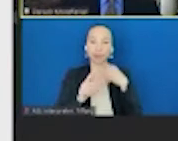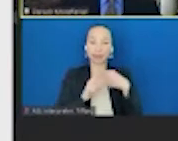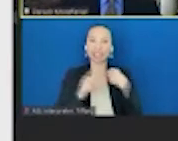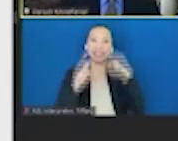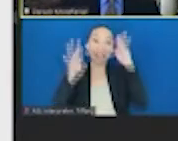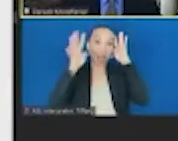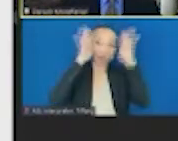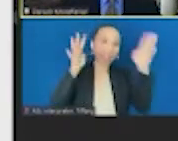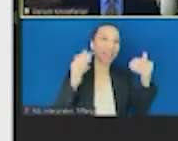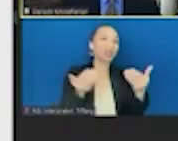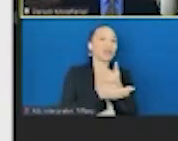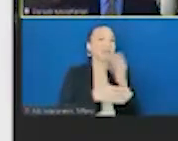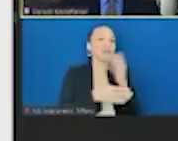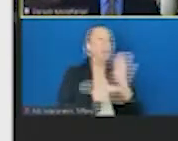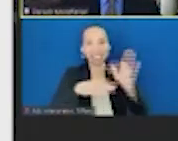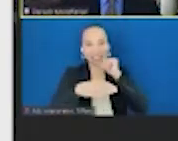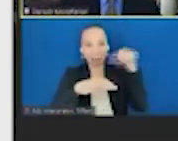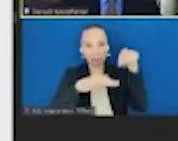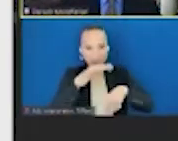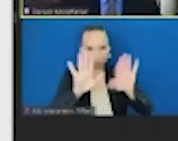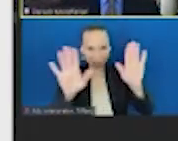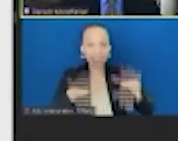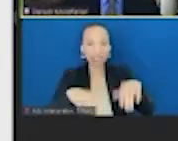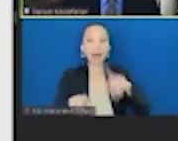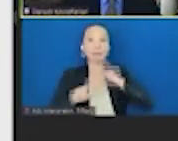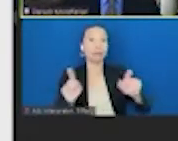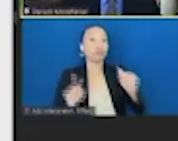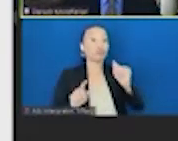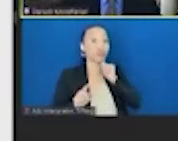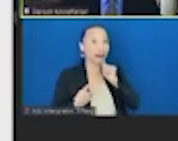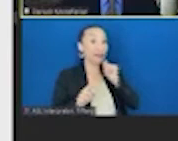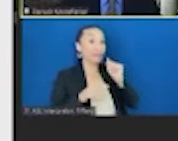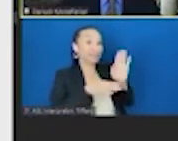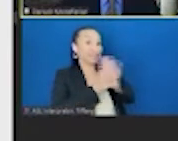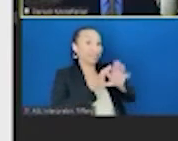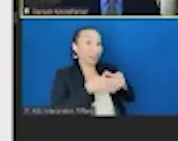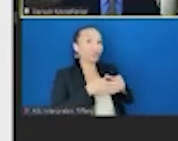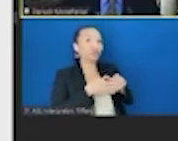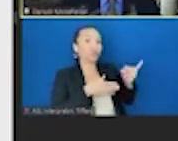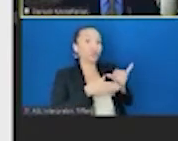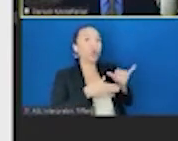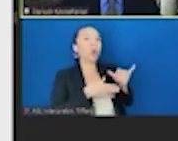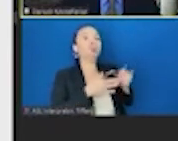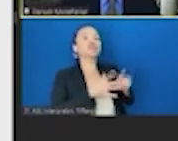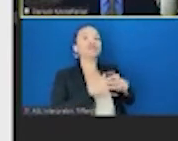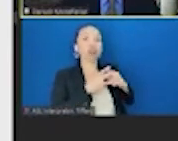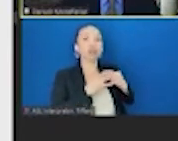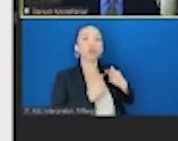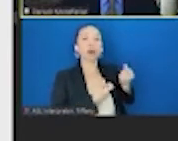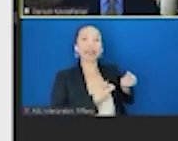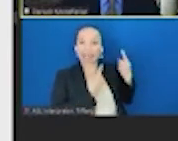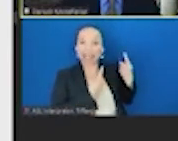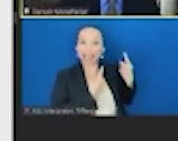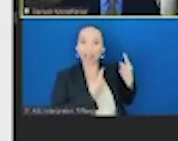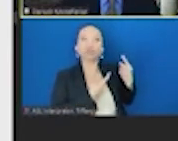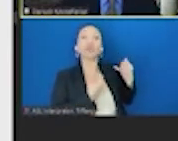forward in business. I won't go into too much detail on that, but I think the private sector actually understands this now, and the private sector is starting to pour lots of